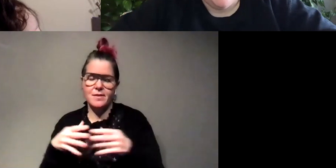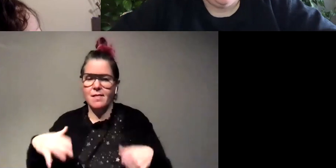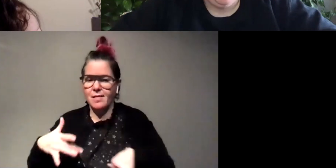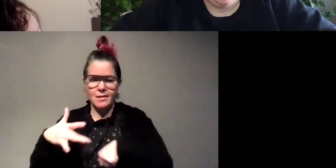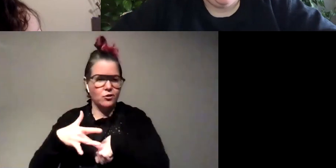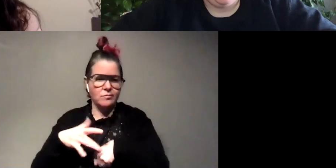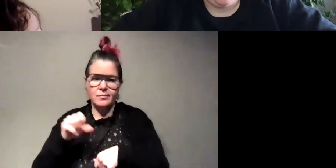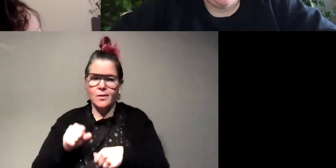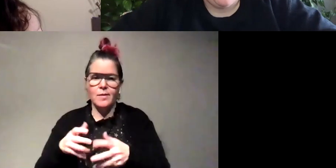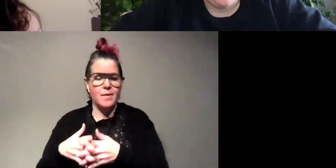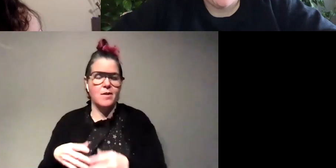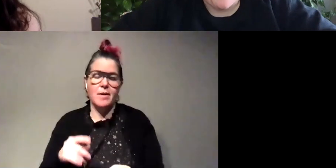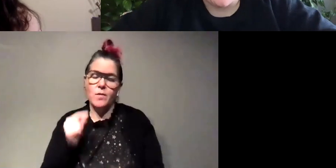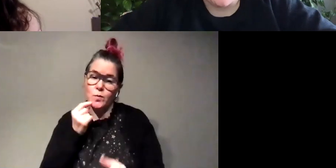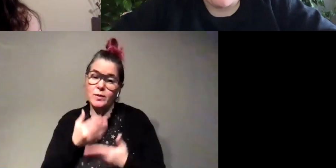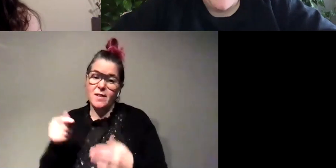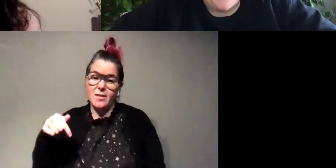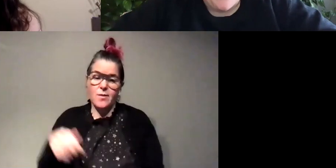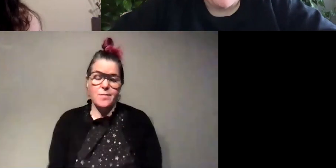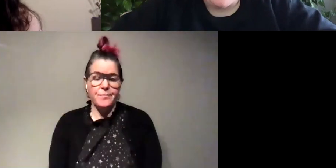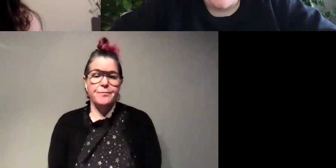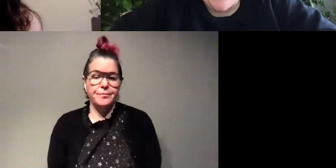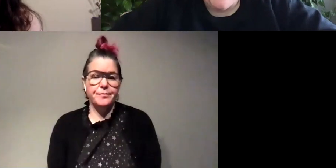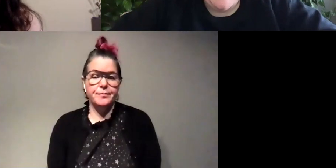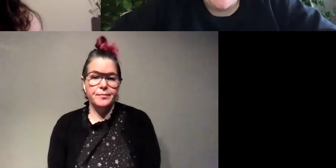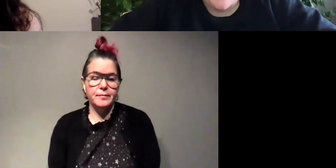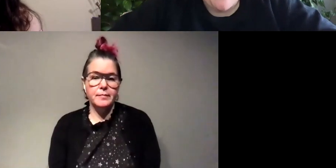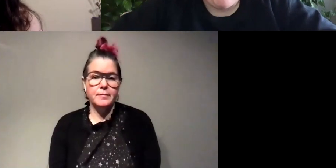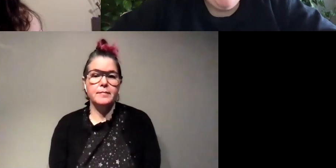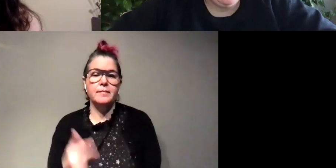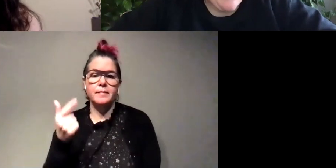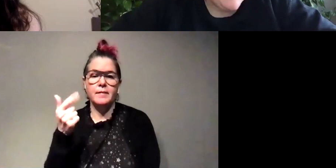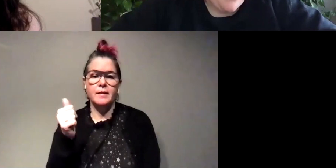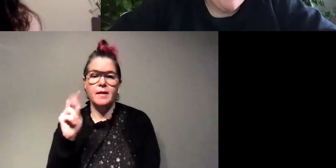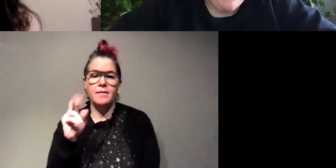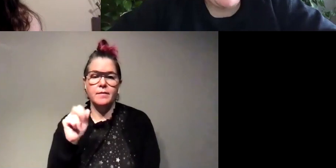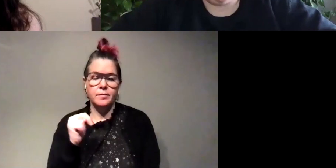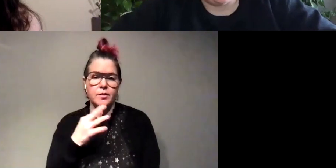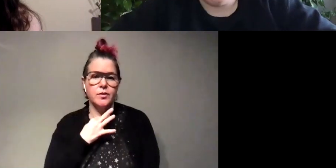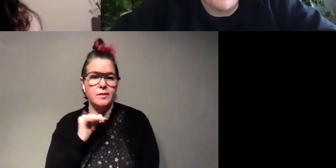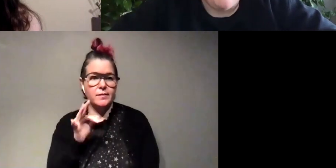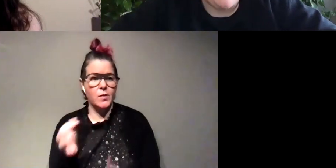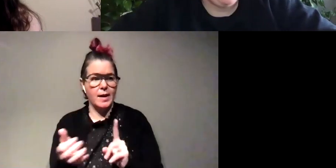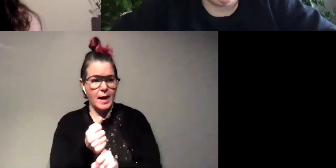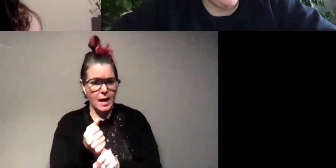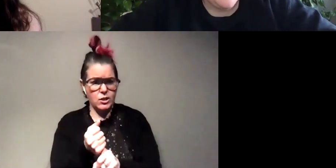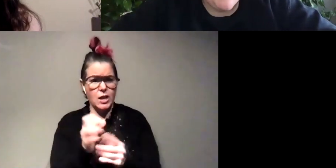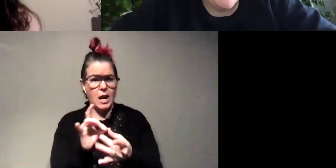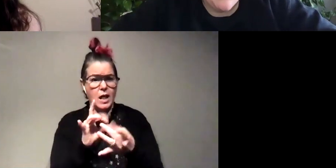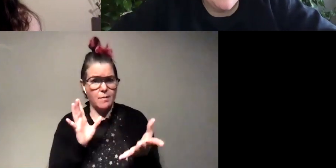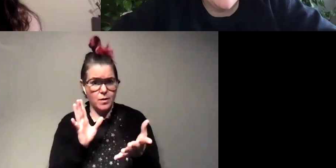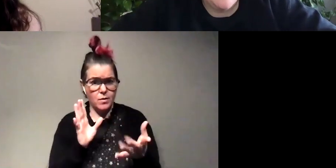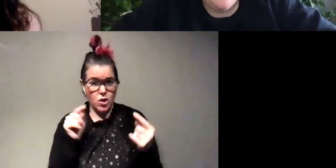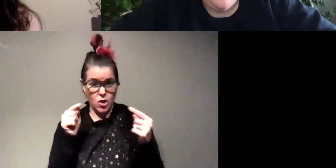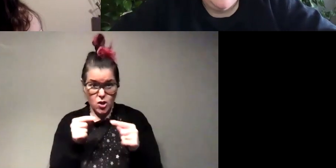there's some cool stuff down there awesome um gavin would like to know if people catch fireflies and then let them go does that hurt the